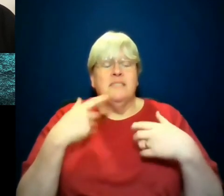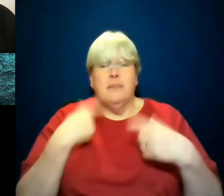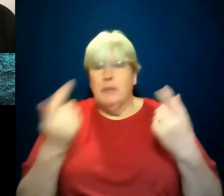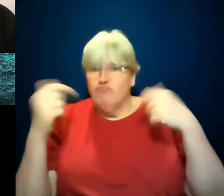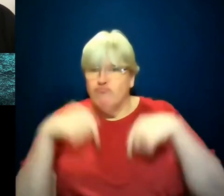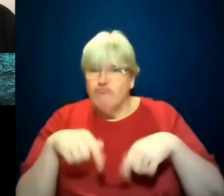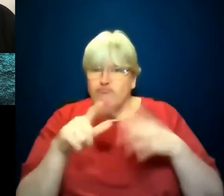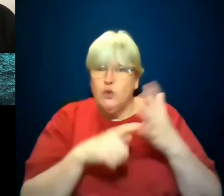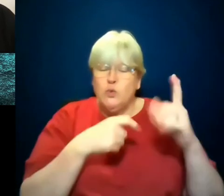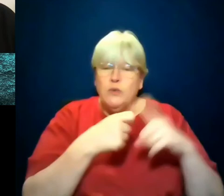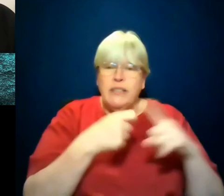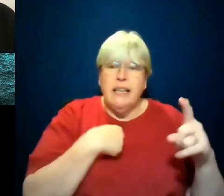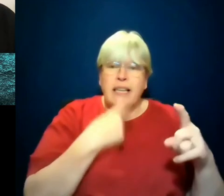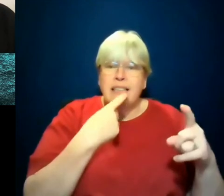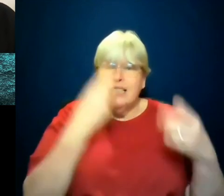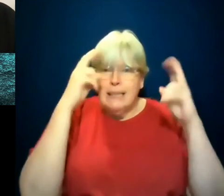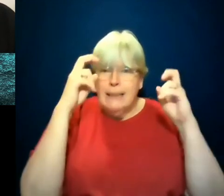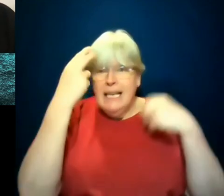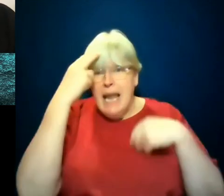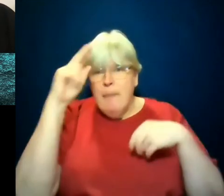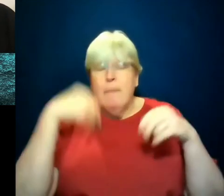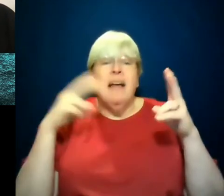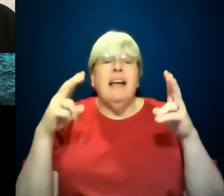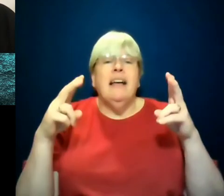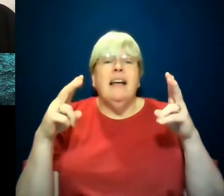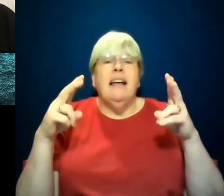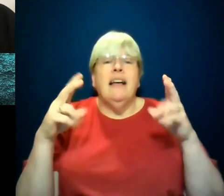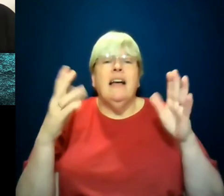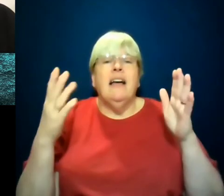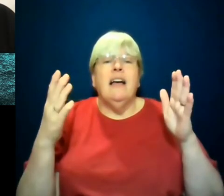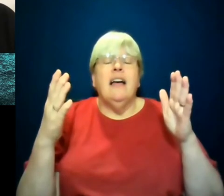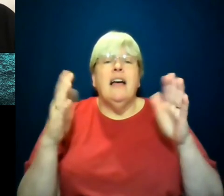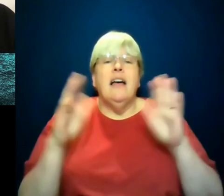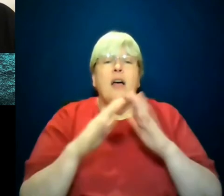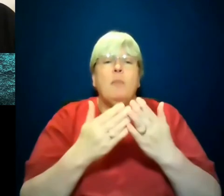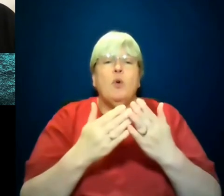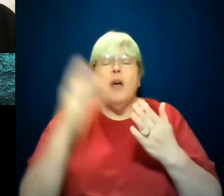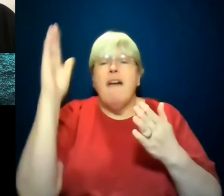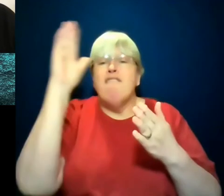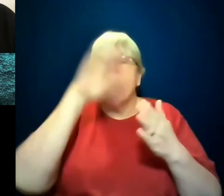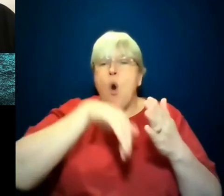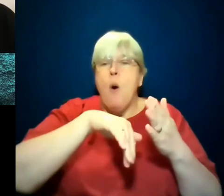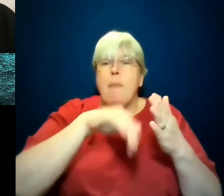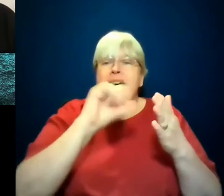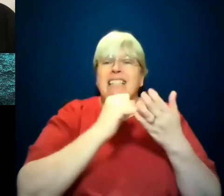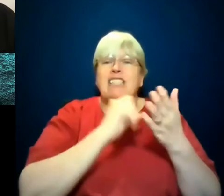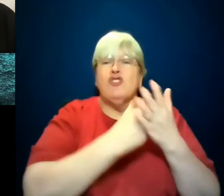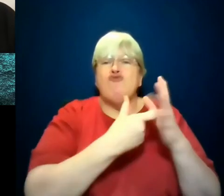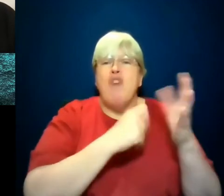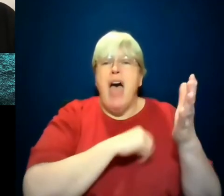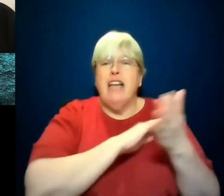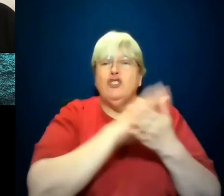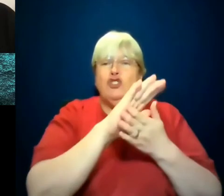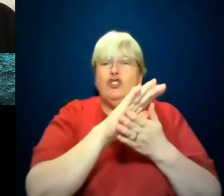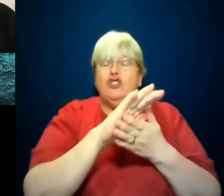soon, but tell us what it's called so we can look out for it. Oh, 100%. The book is called From Scratch. And that will be the title of the series, From